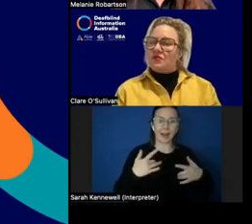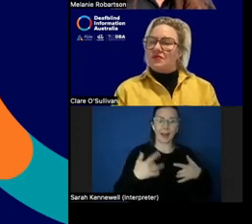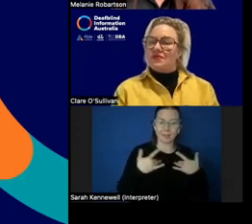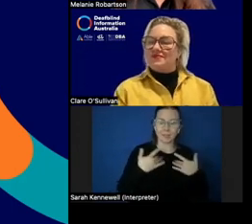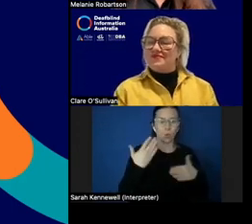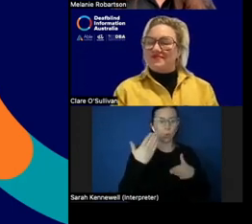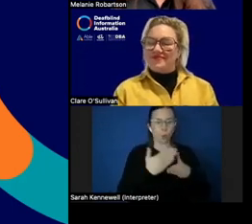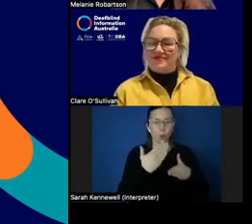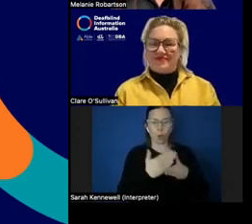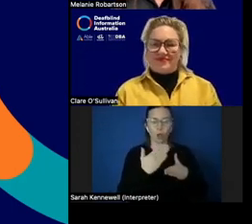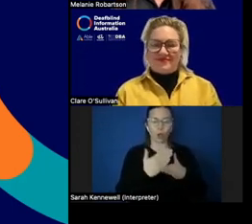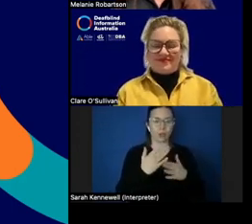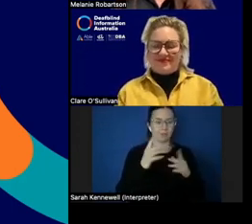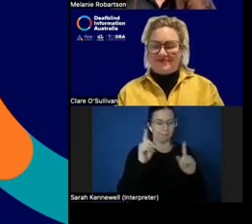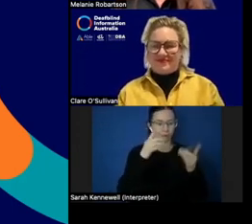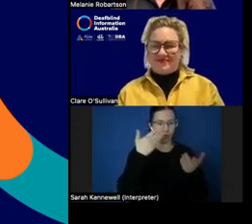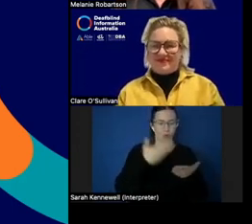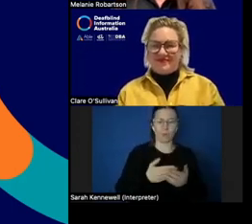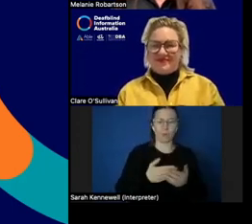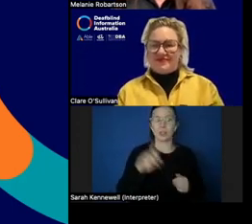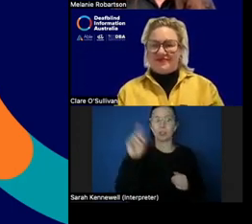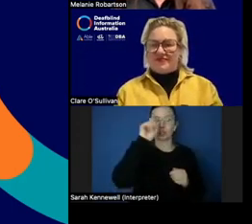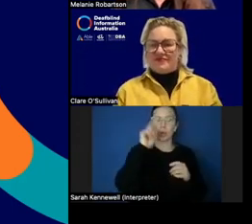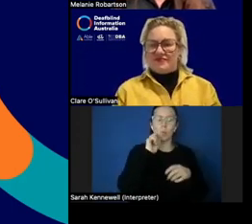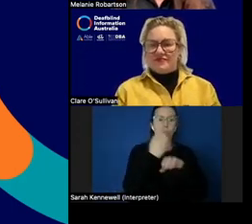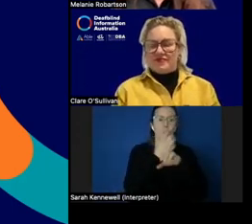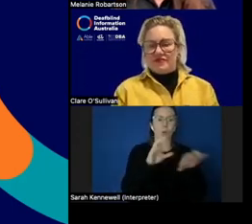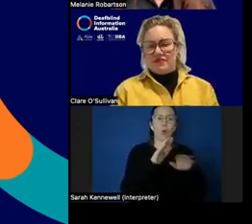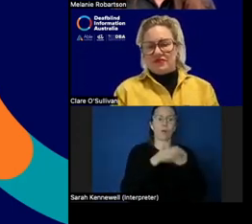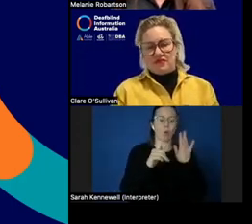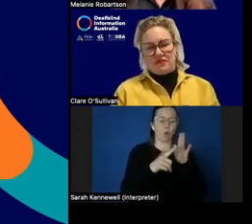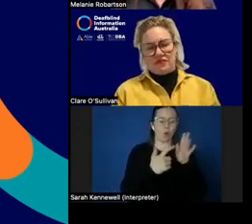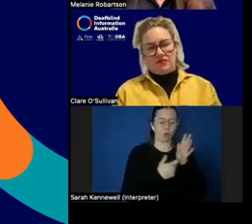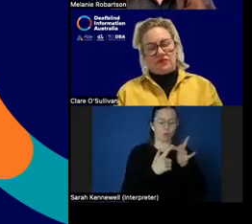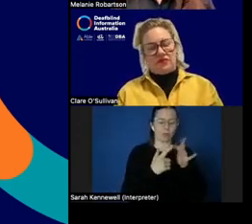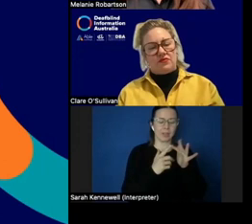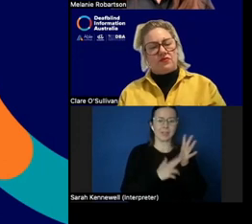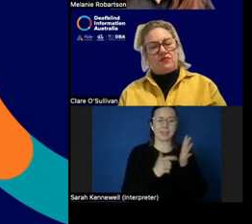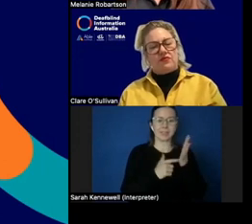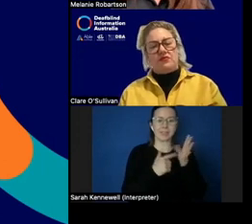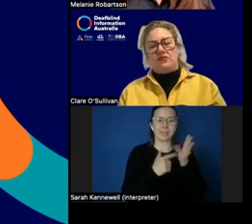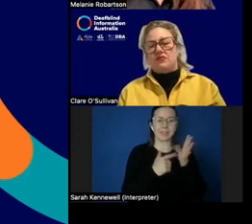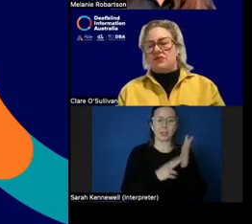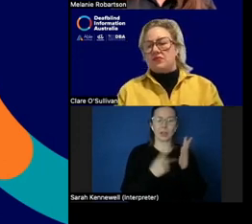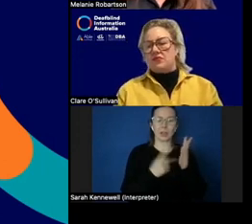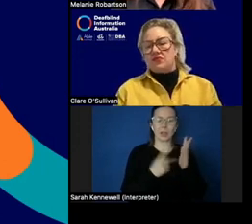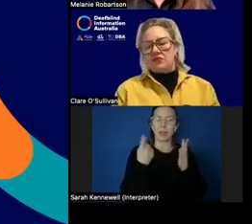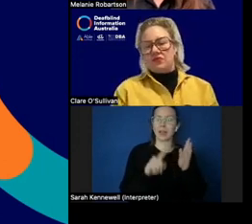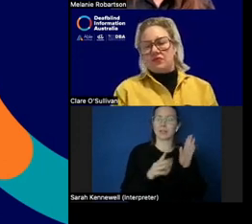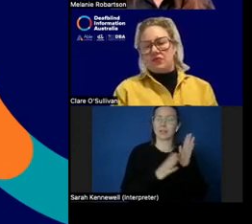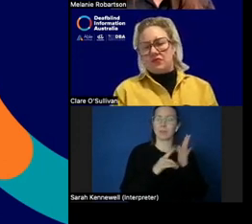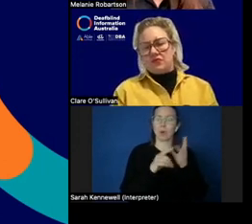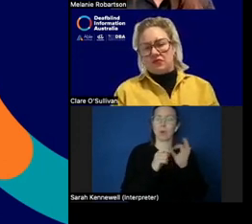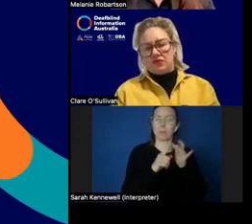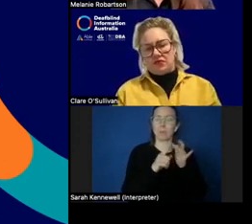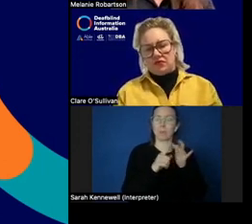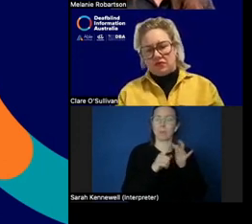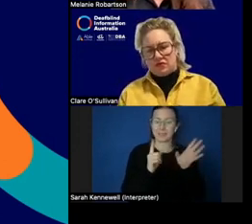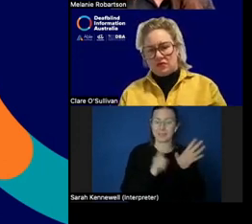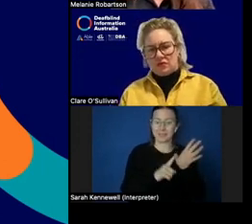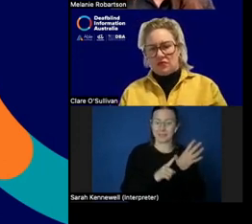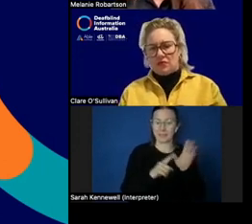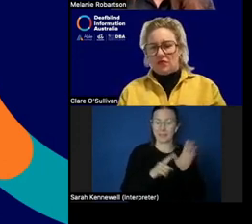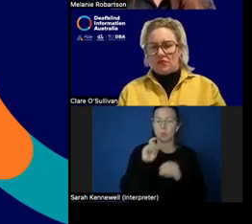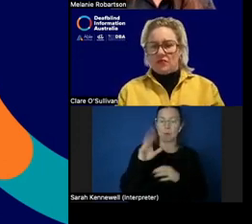Today's webinar on orientation and mobility is presented in two parts, firstly by Narelle